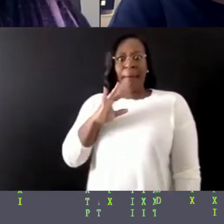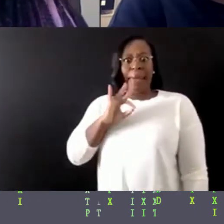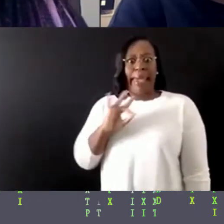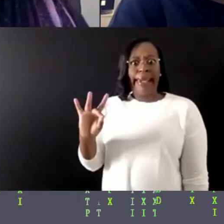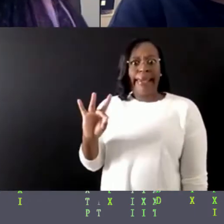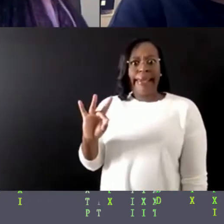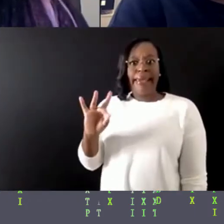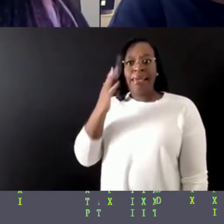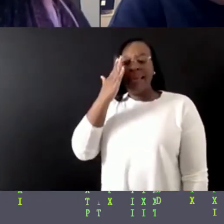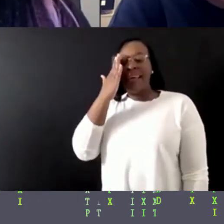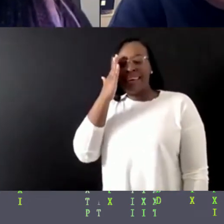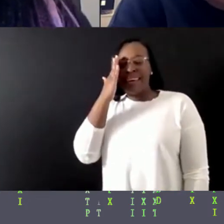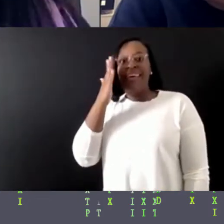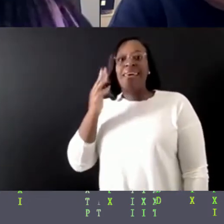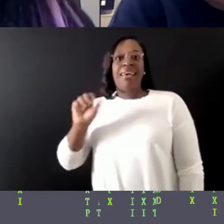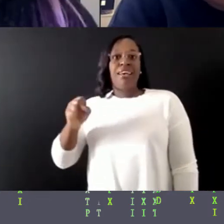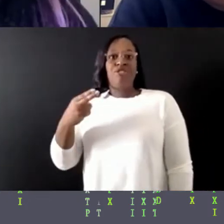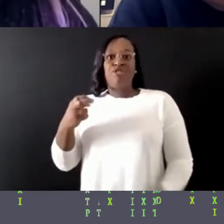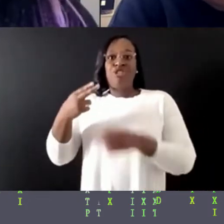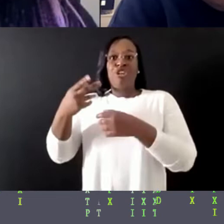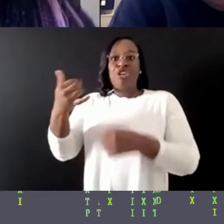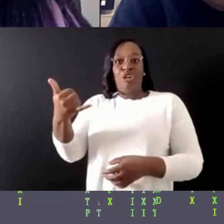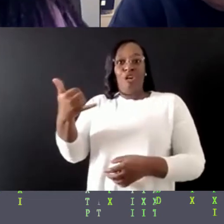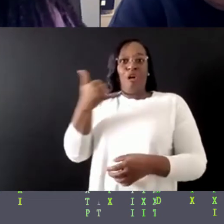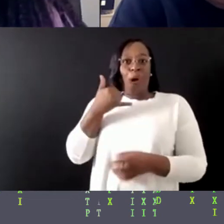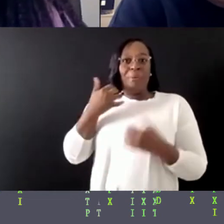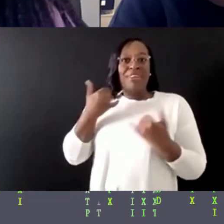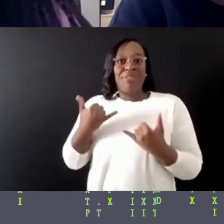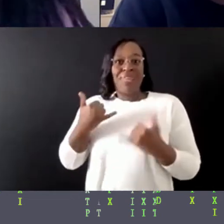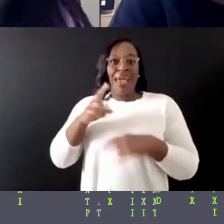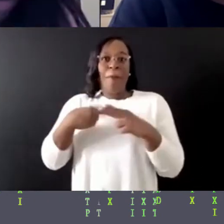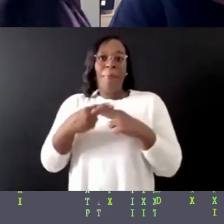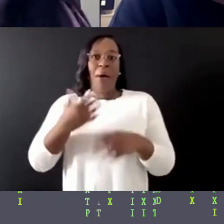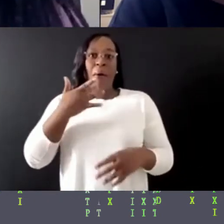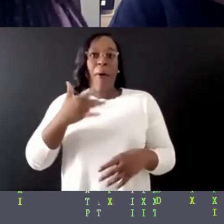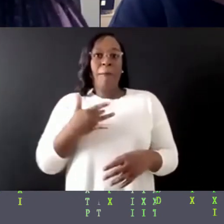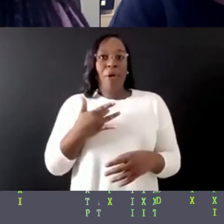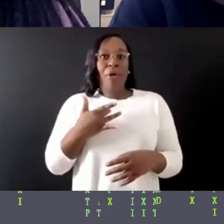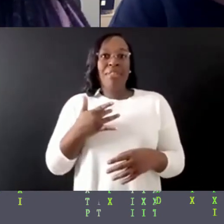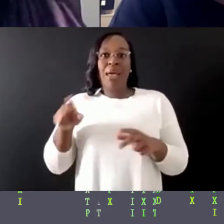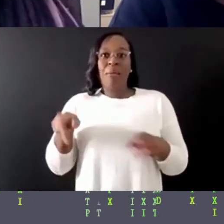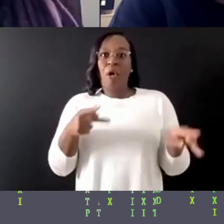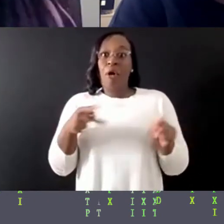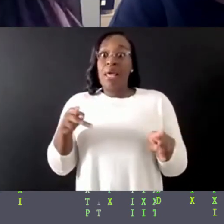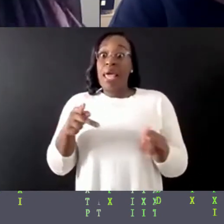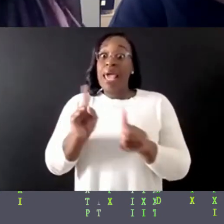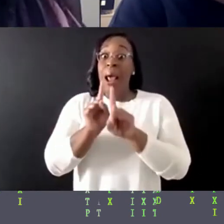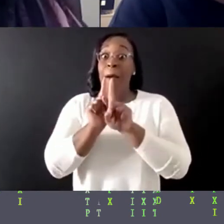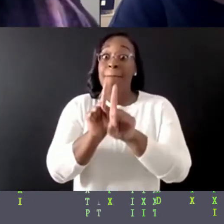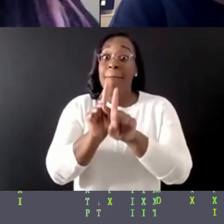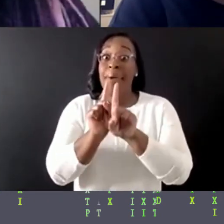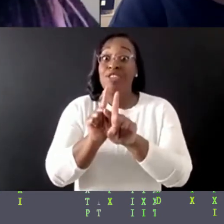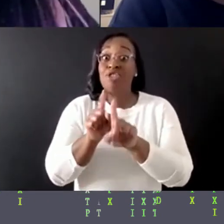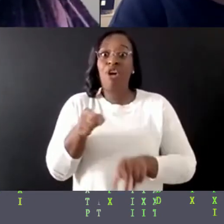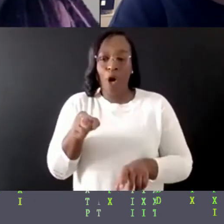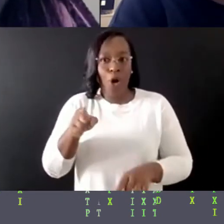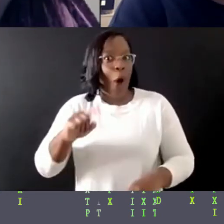she, you know, she called me today about a birthday party. So, and I'm mentoring her on growing up.